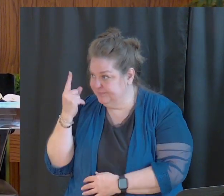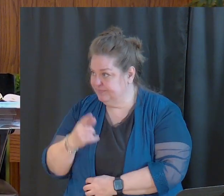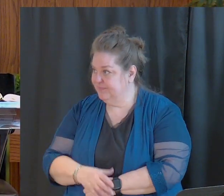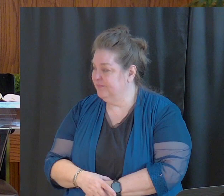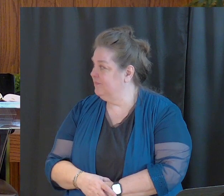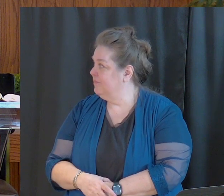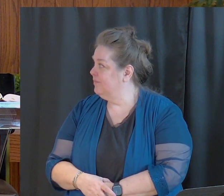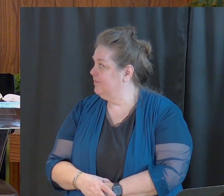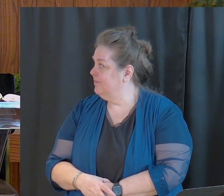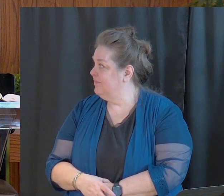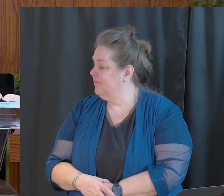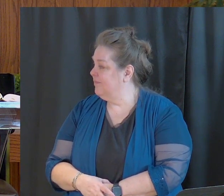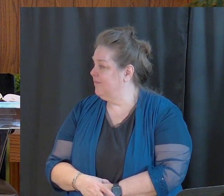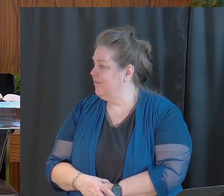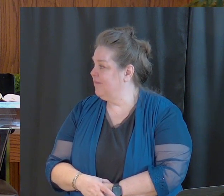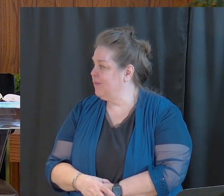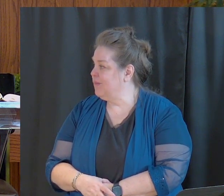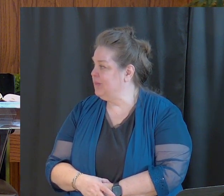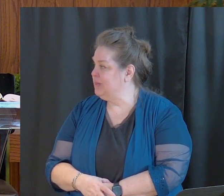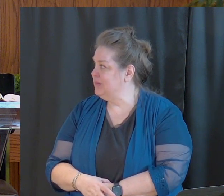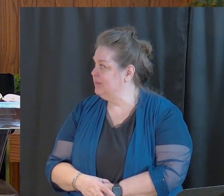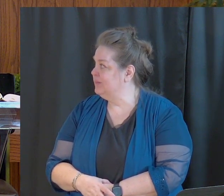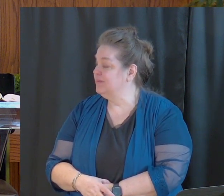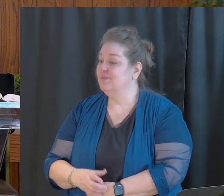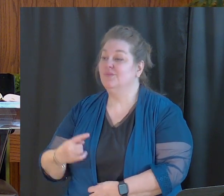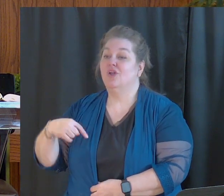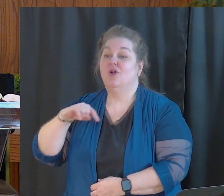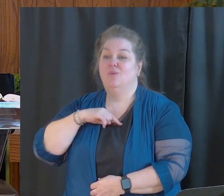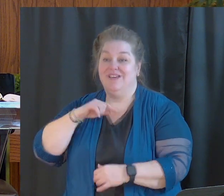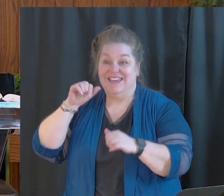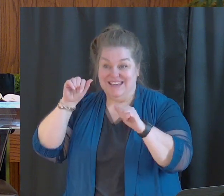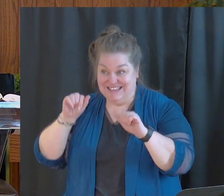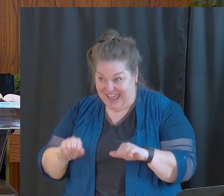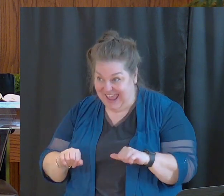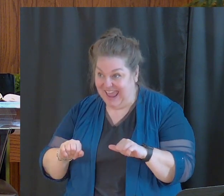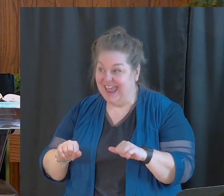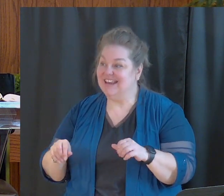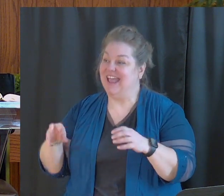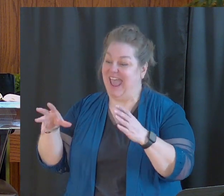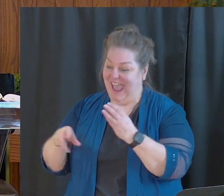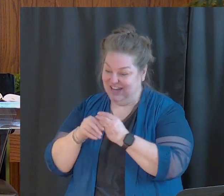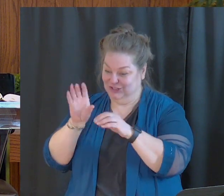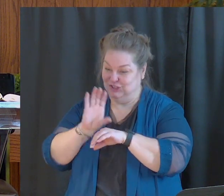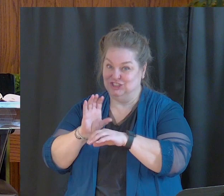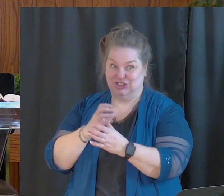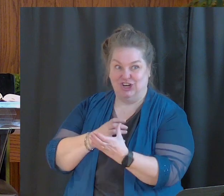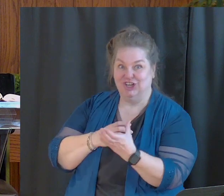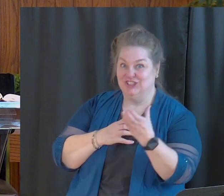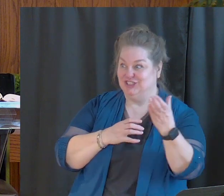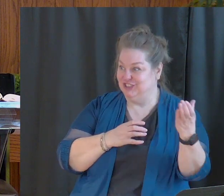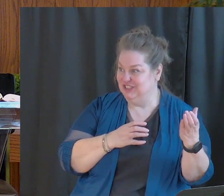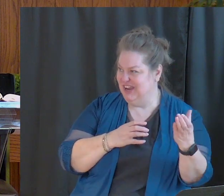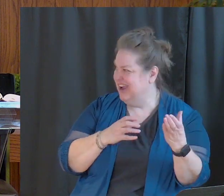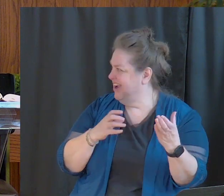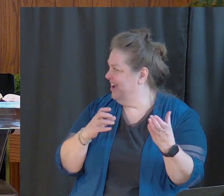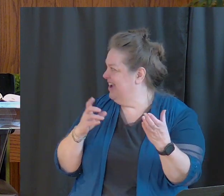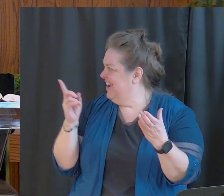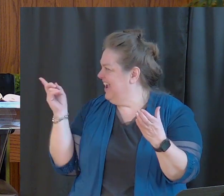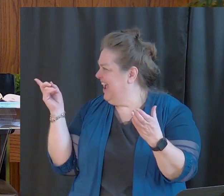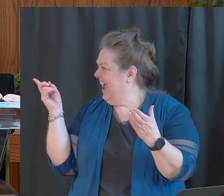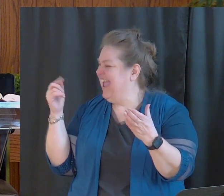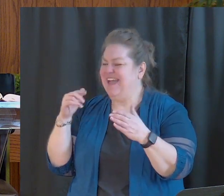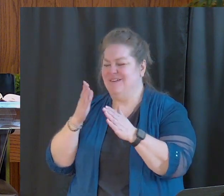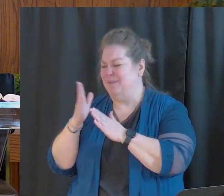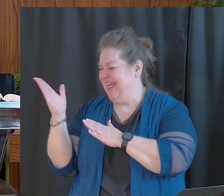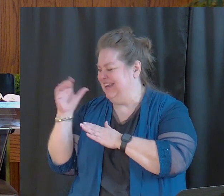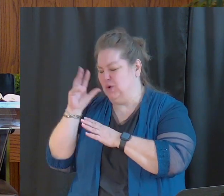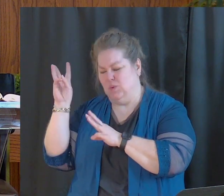And I believe in that we can put an addition on our church. Some of you are wondering where in the world are we going do this? I have it all planned out.